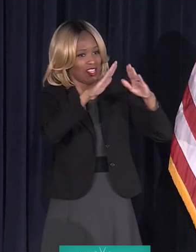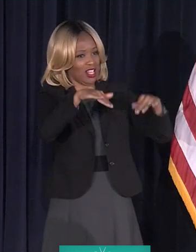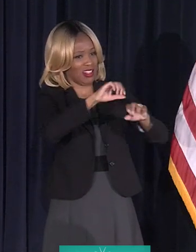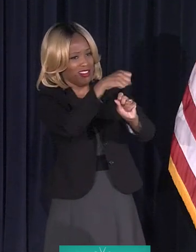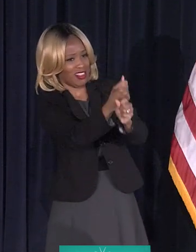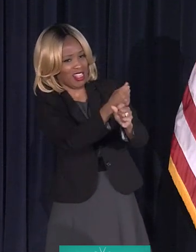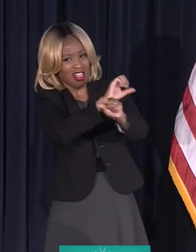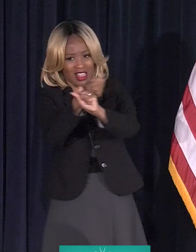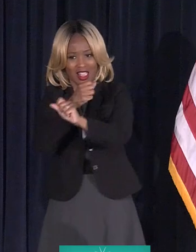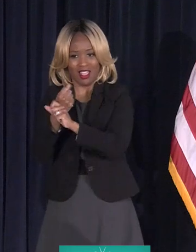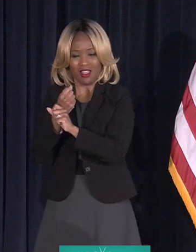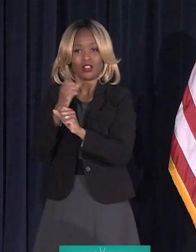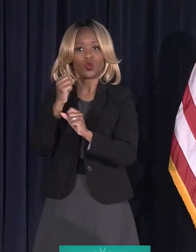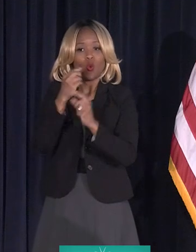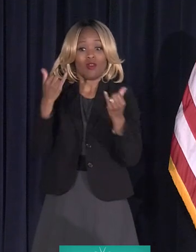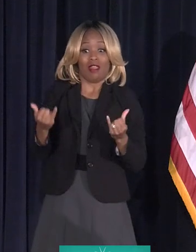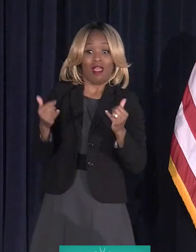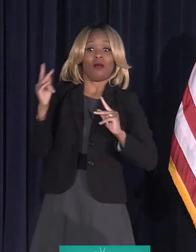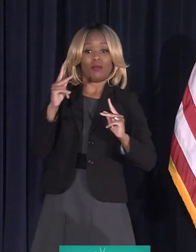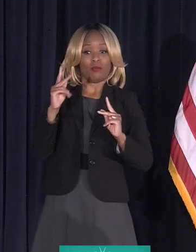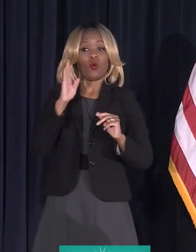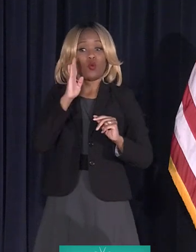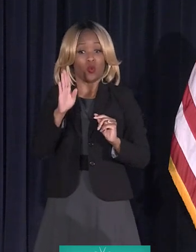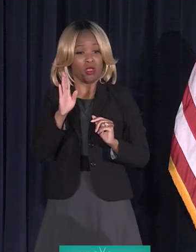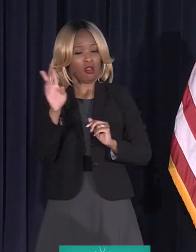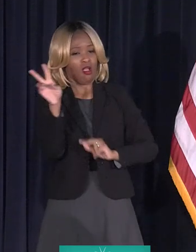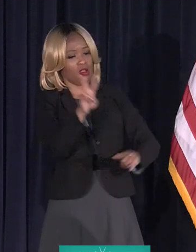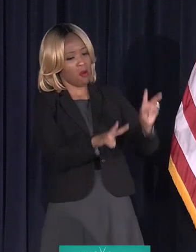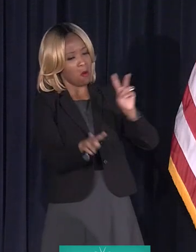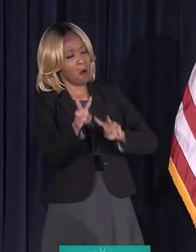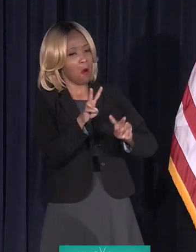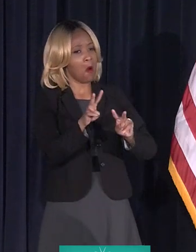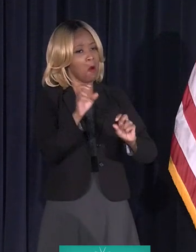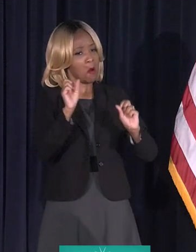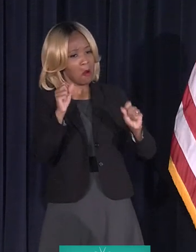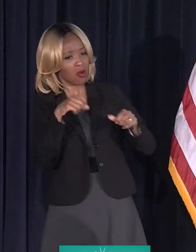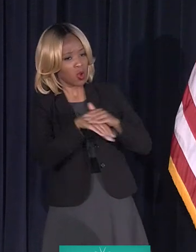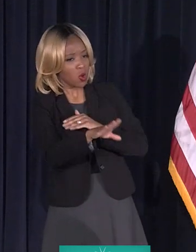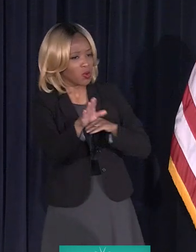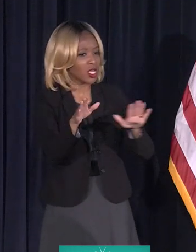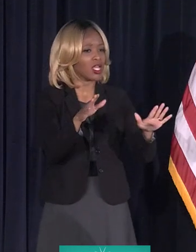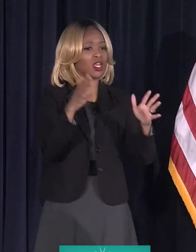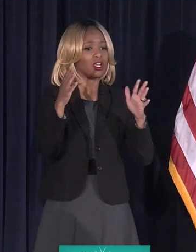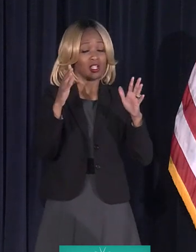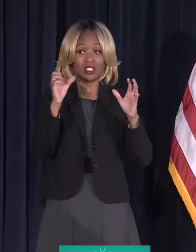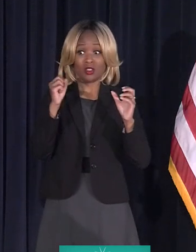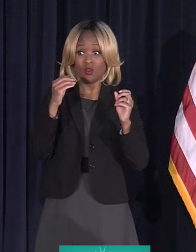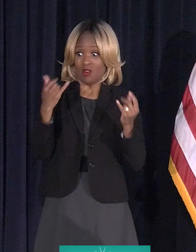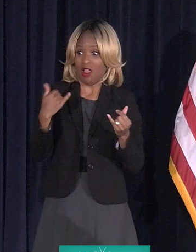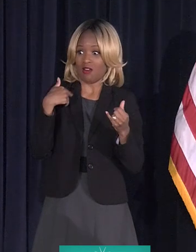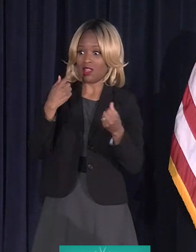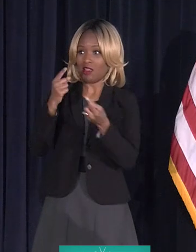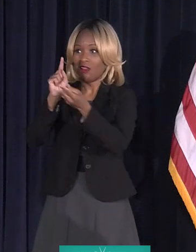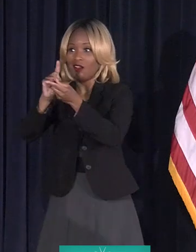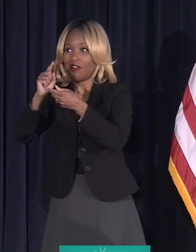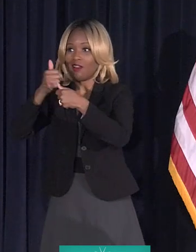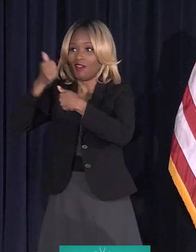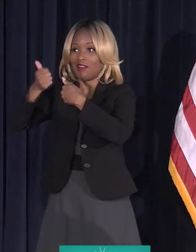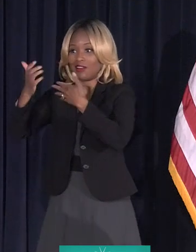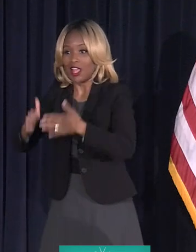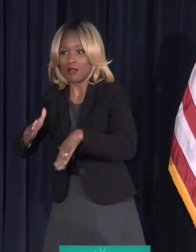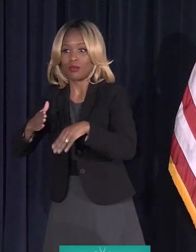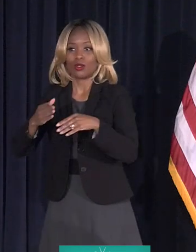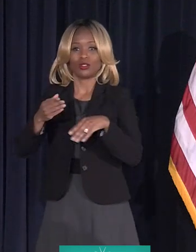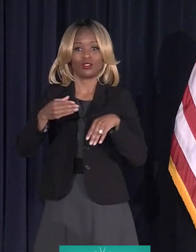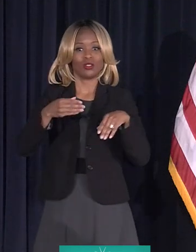now people will want to come in and take them. And once you do that, we can go to community partners, we can go to neighbors, we can go to homebuyers and say,